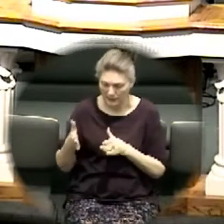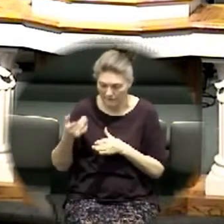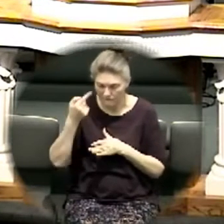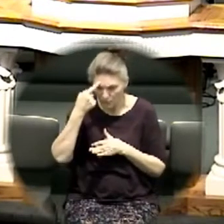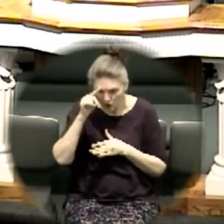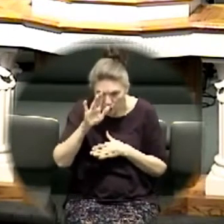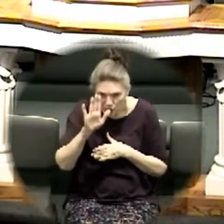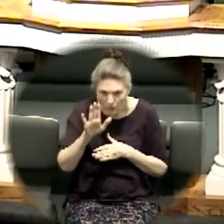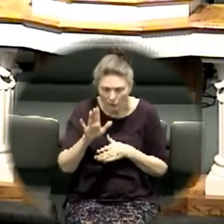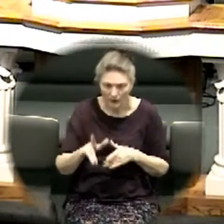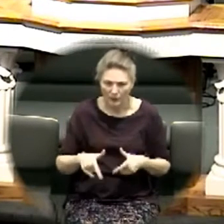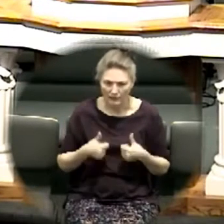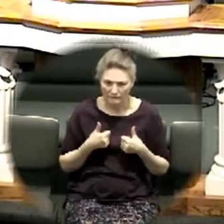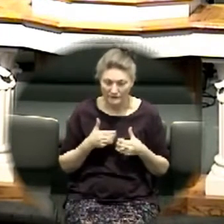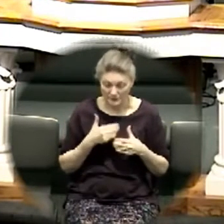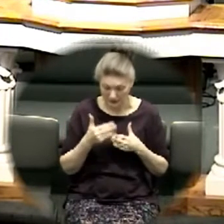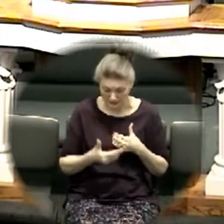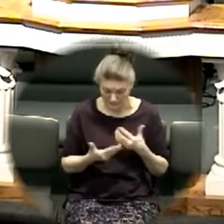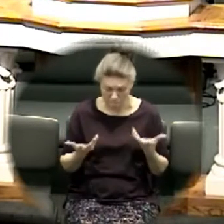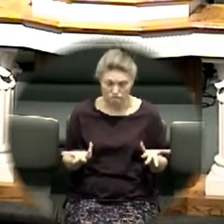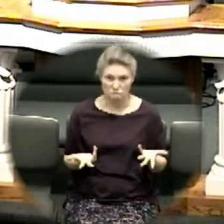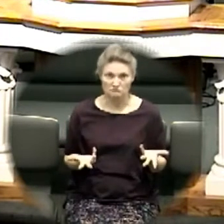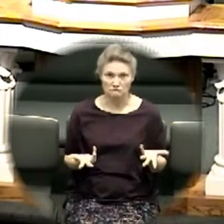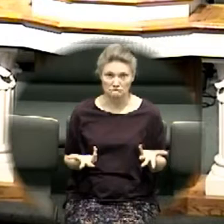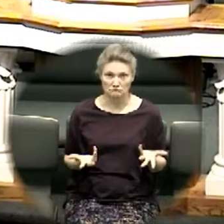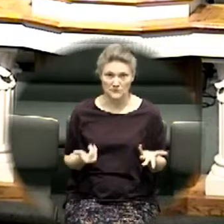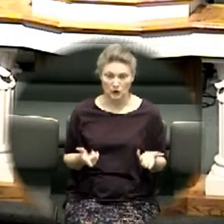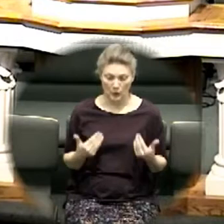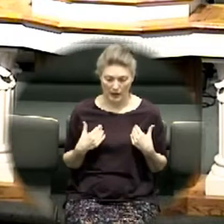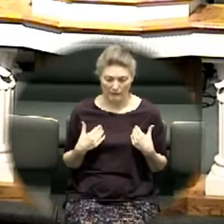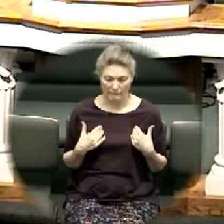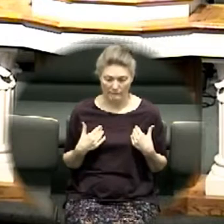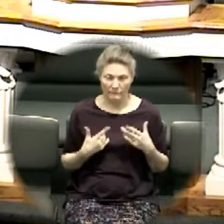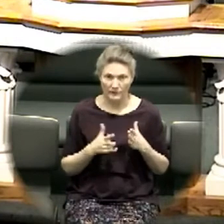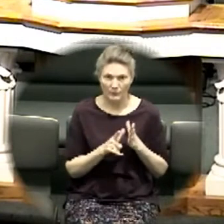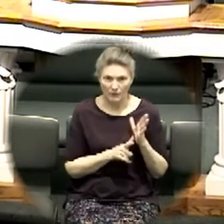what is the next step you have the law